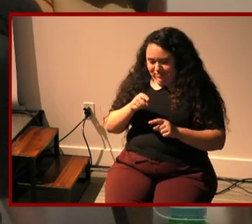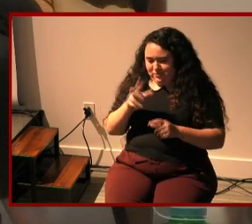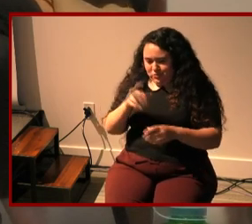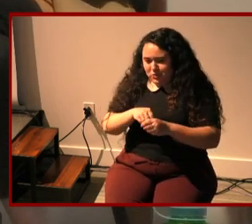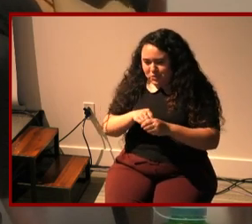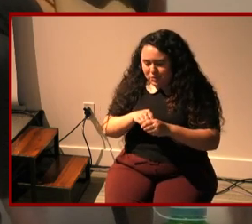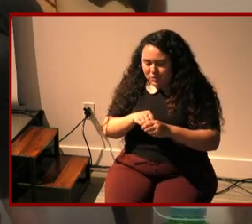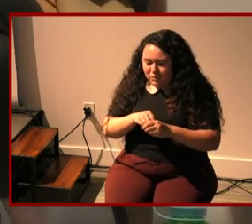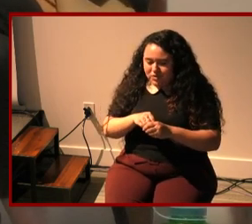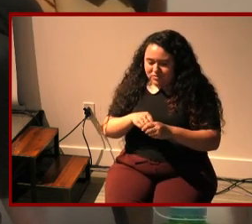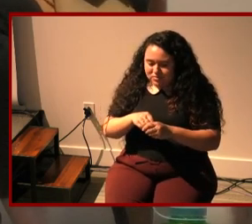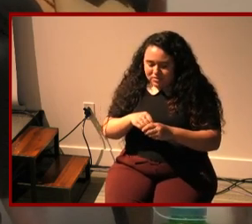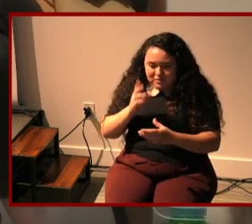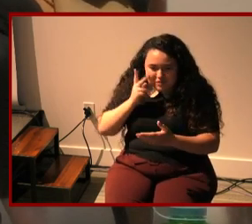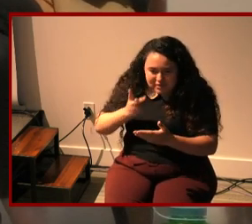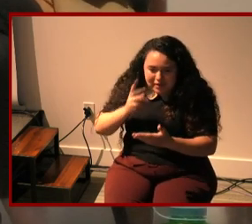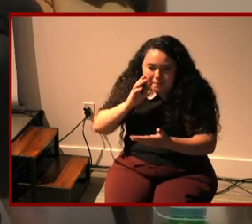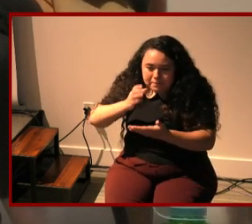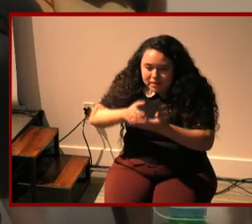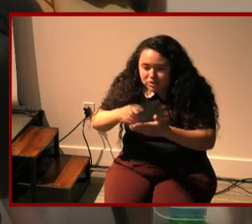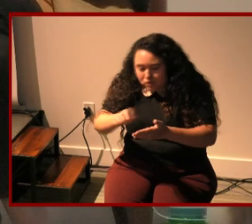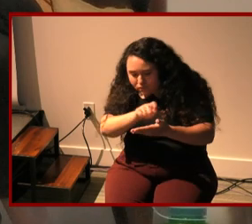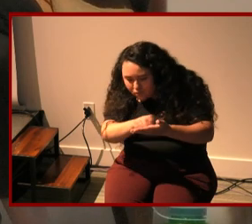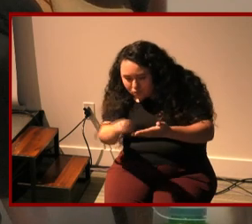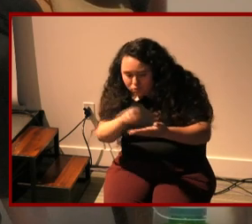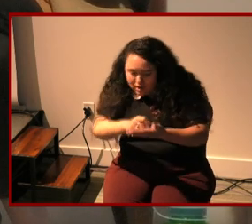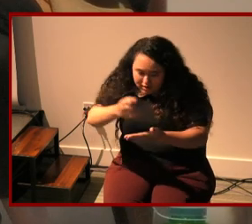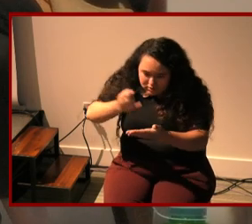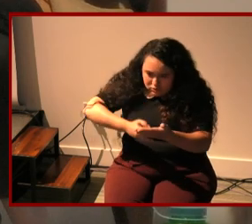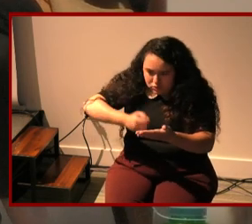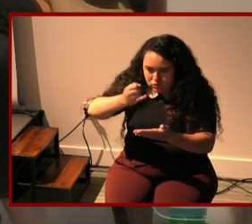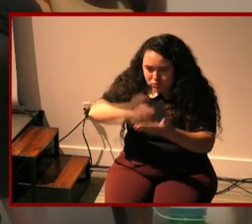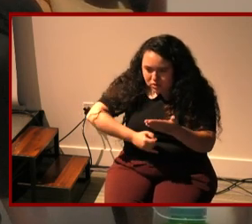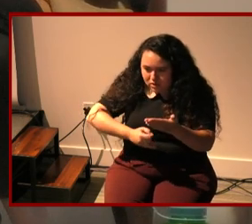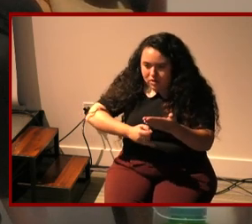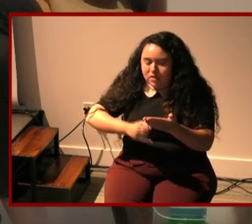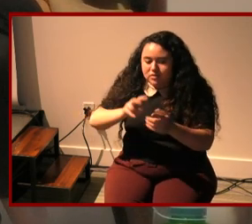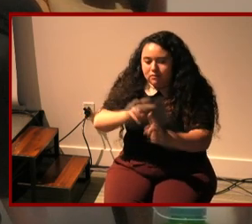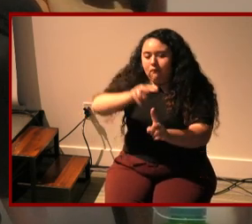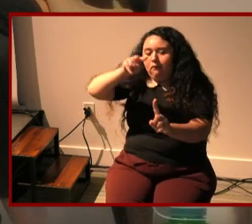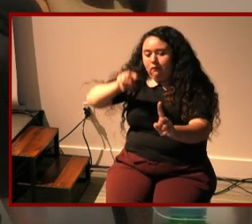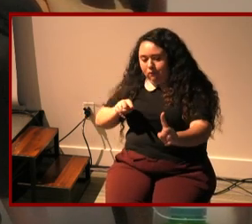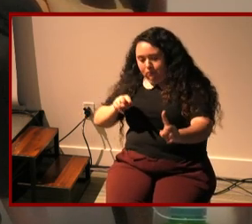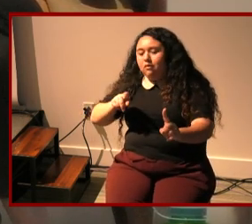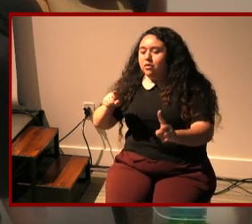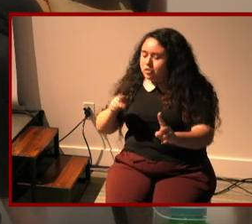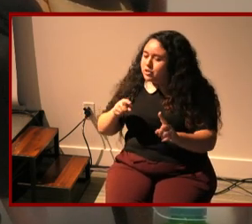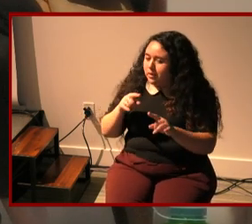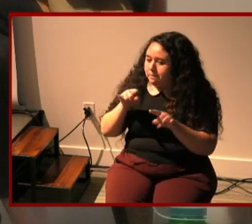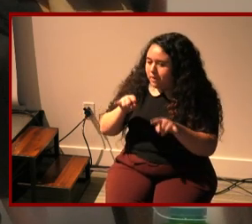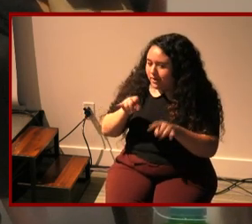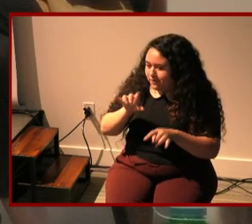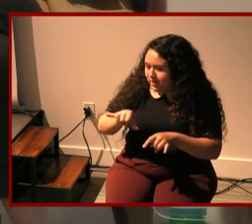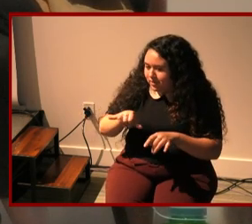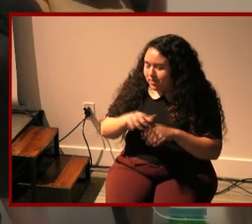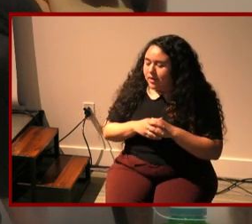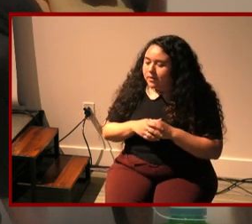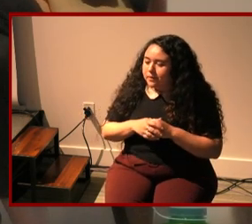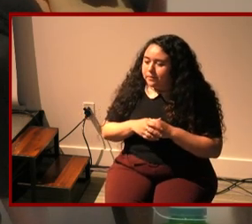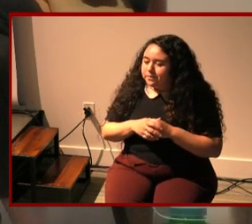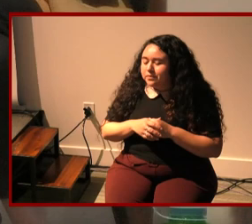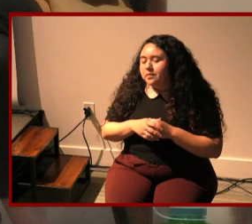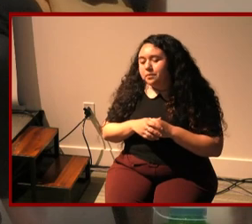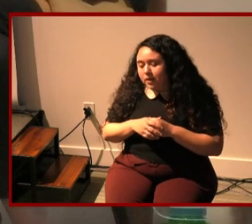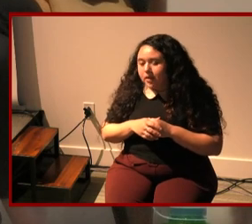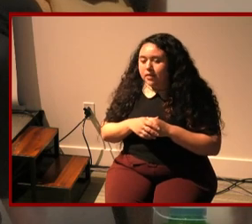about the process and the self-reflection you know um but in general no the nature of the memoir is this